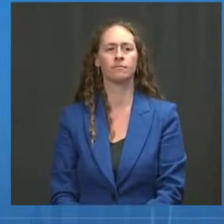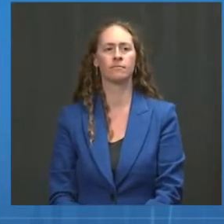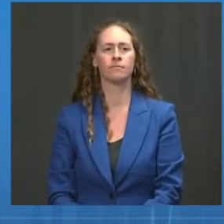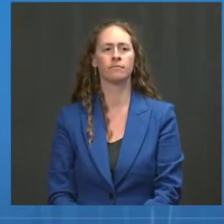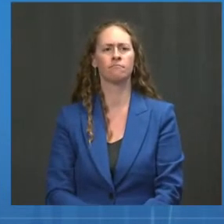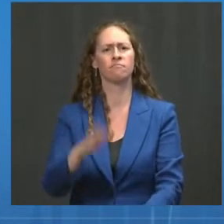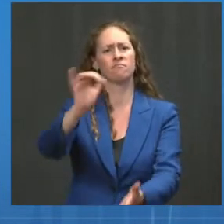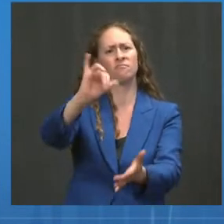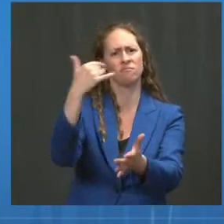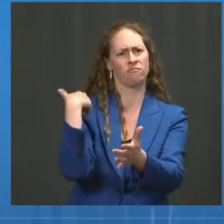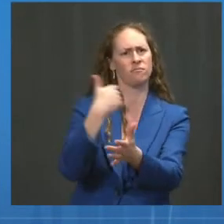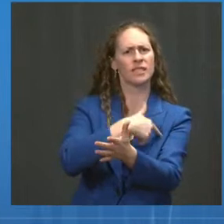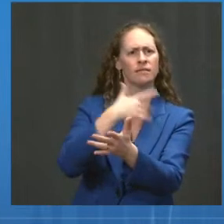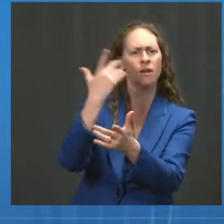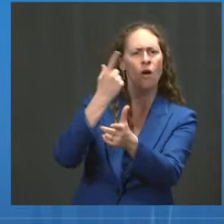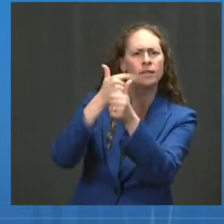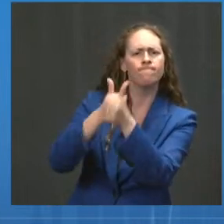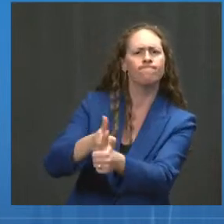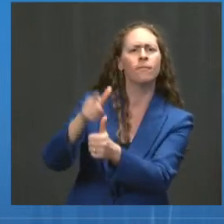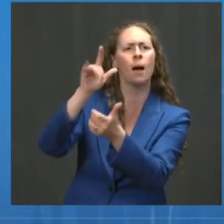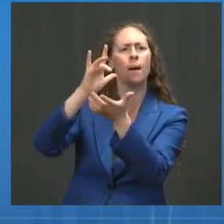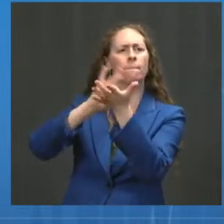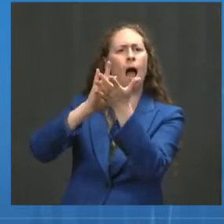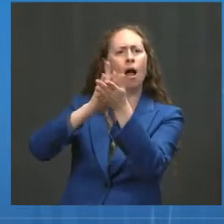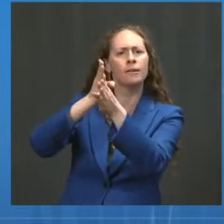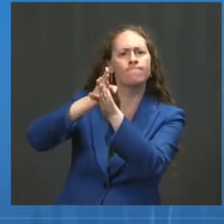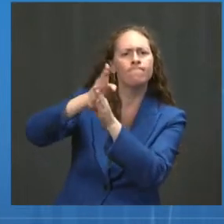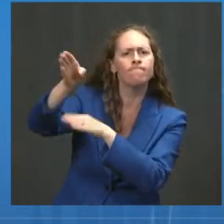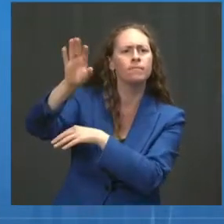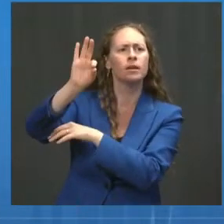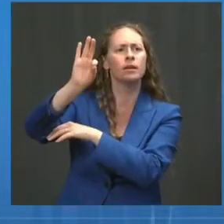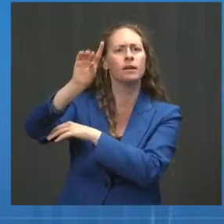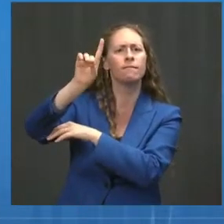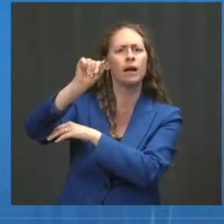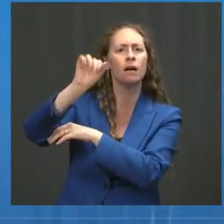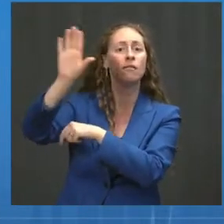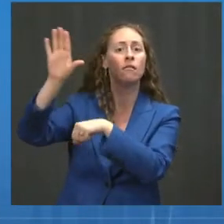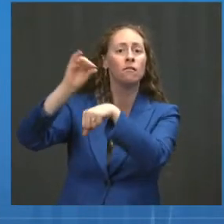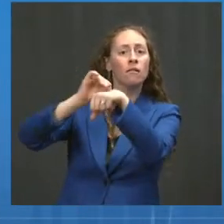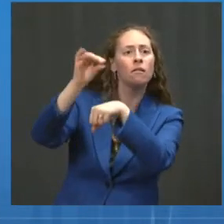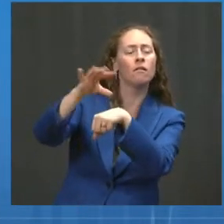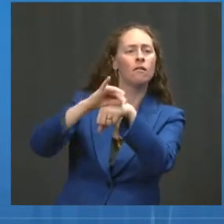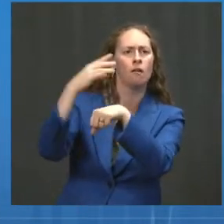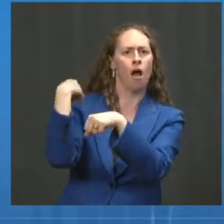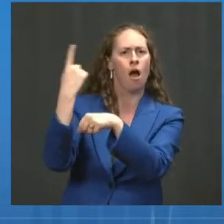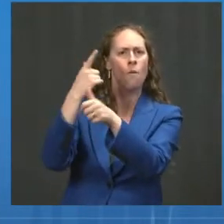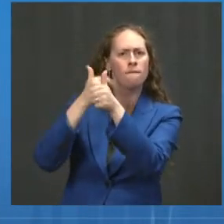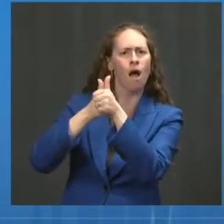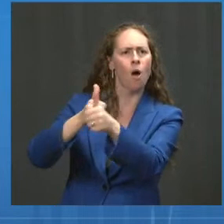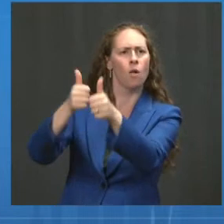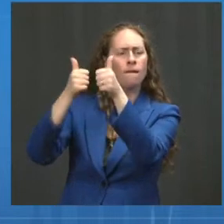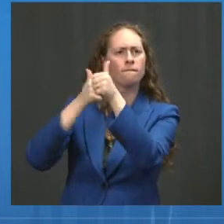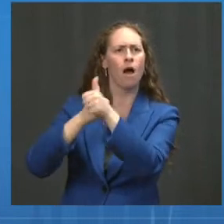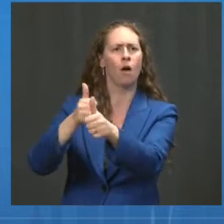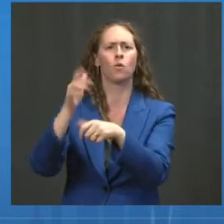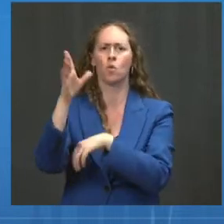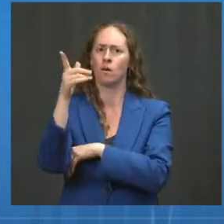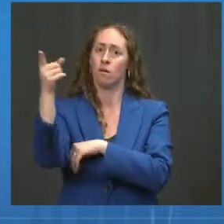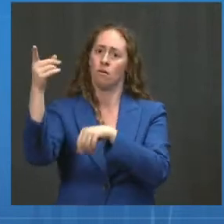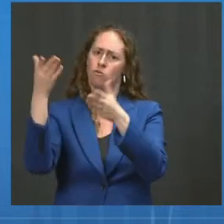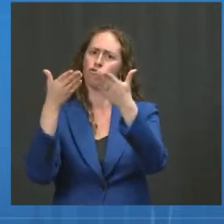because they initially advised us on who should be getting vaccinated first, and it is those people who will be